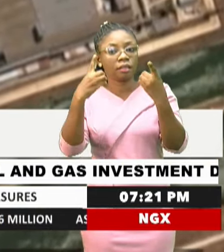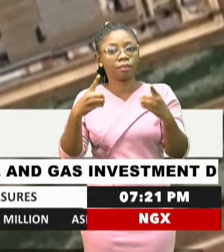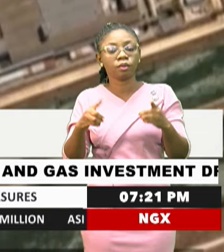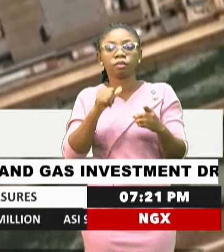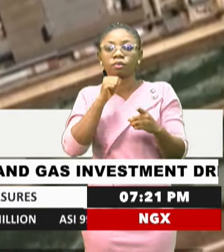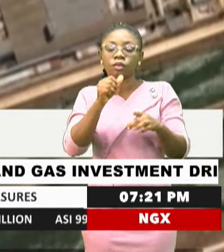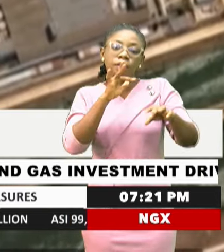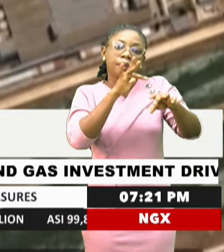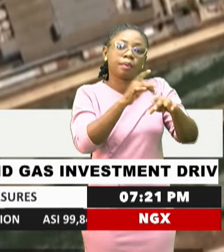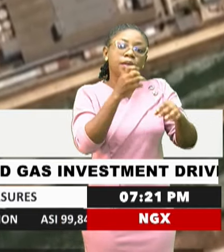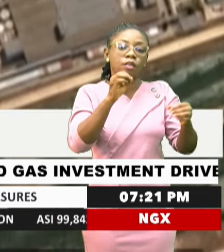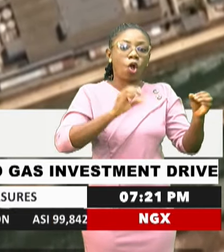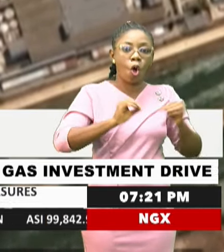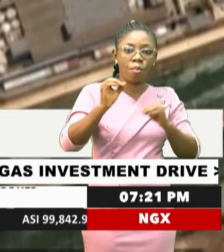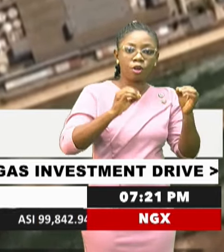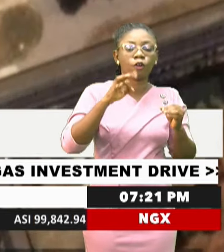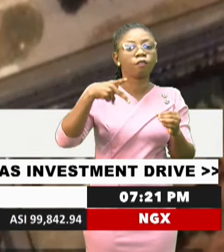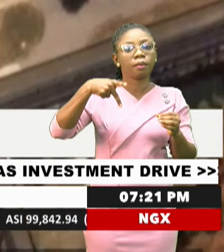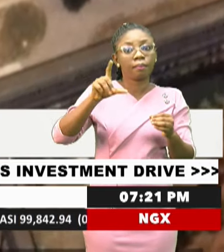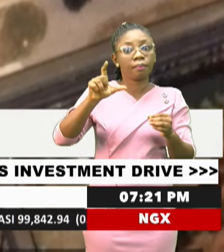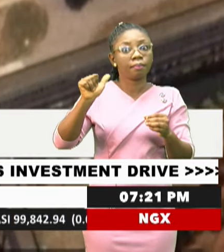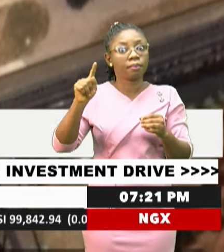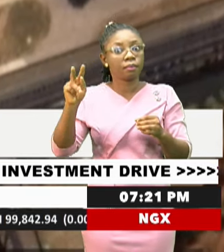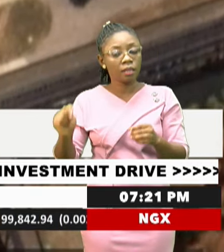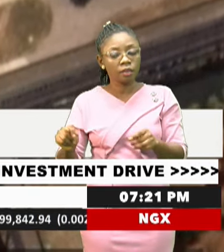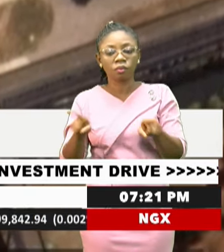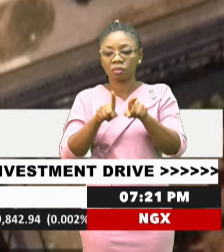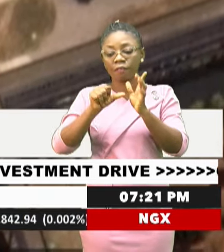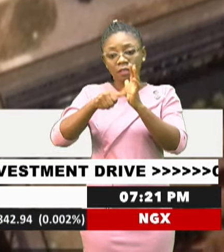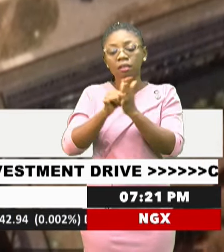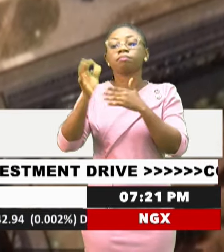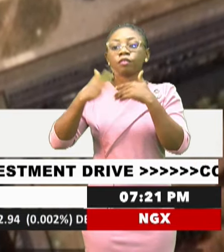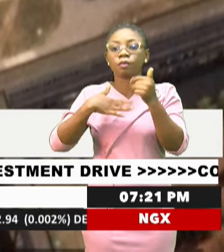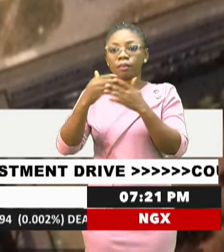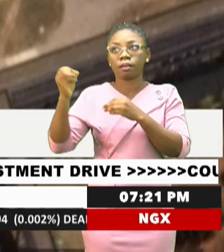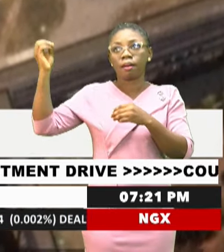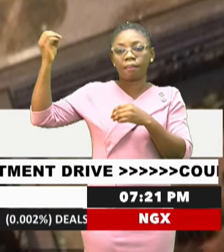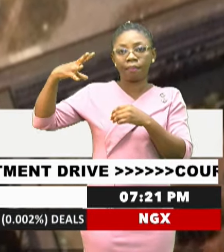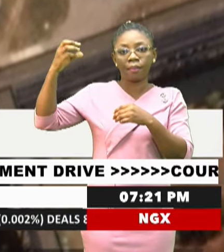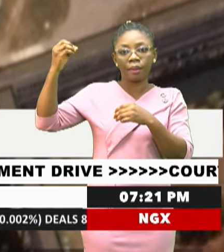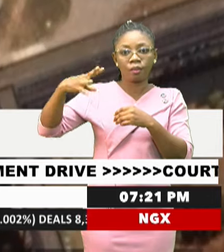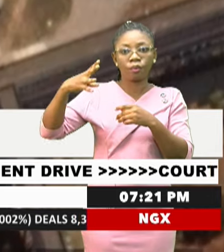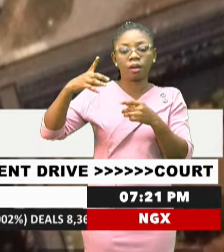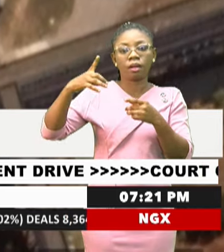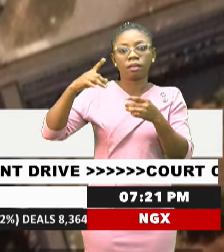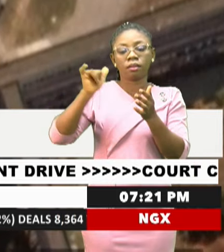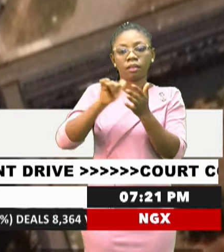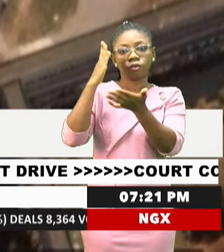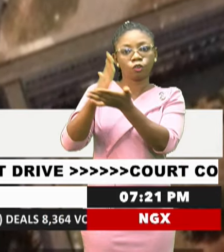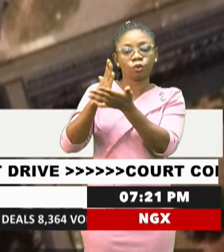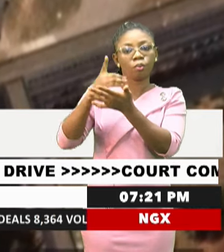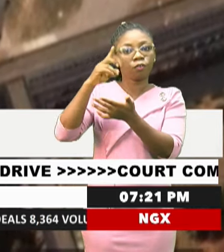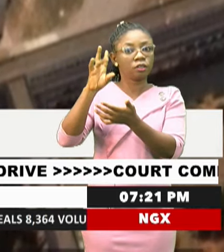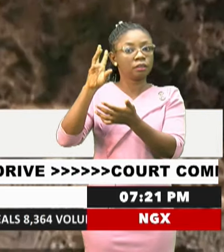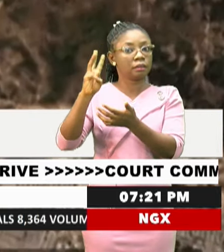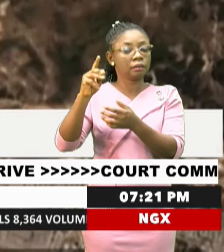impact the operation of the power plant. He noted that although power to Enohoda was cut for 16 hours,